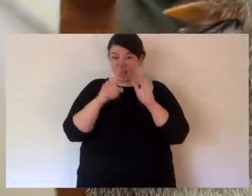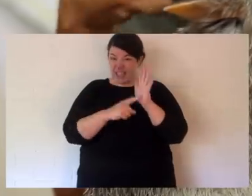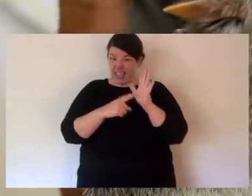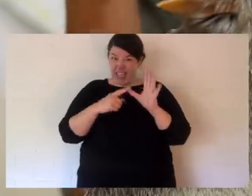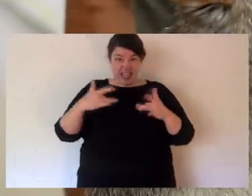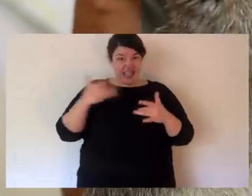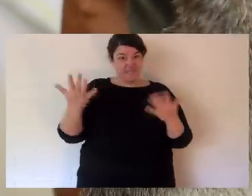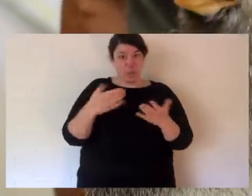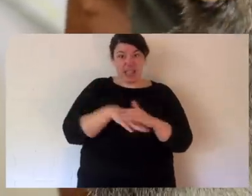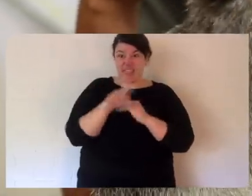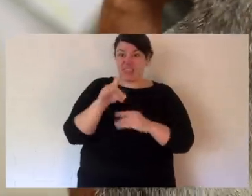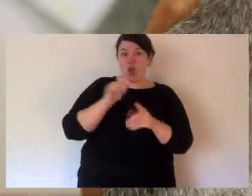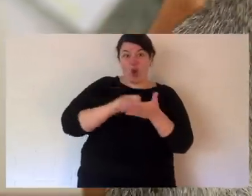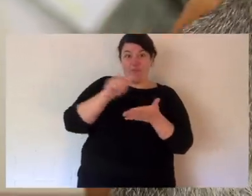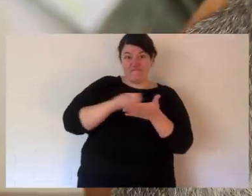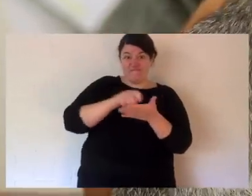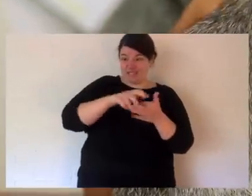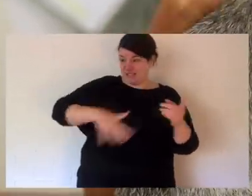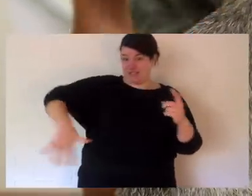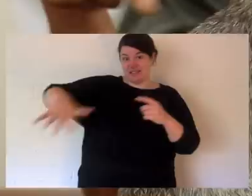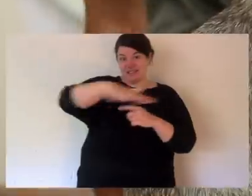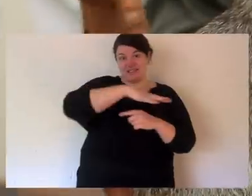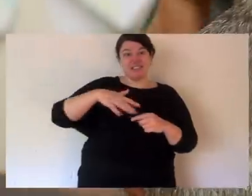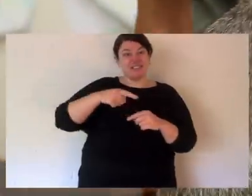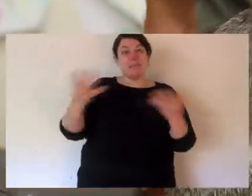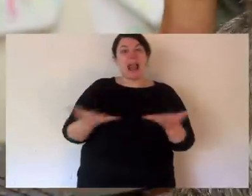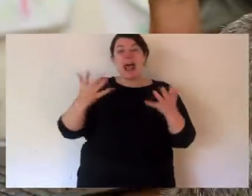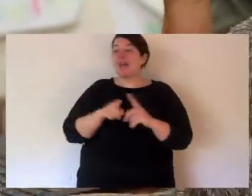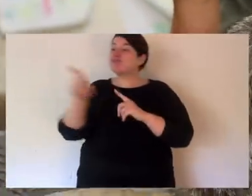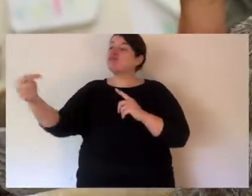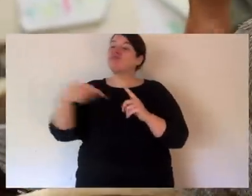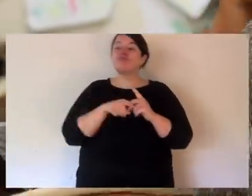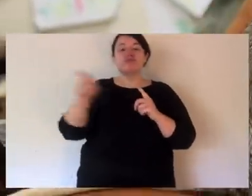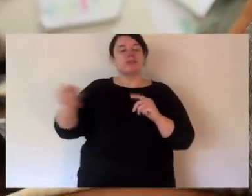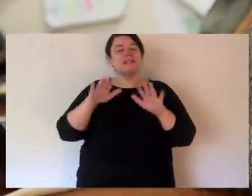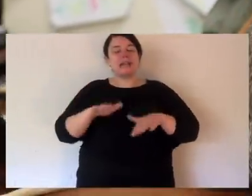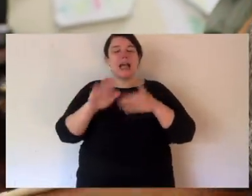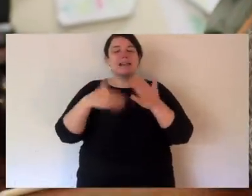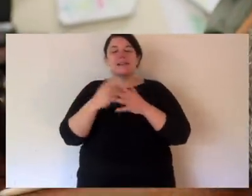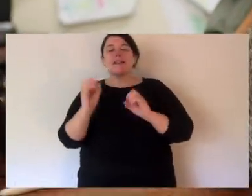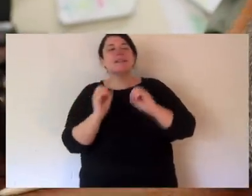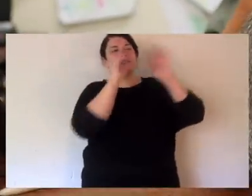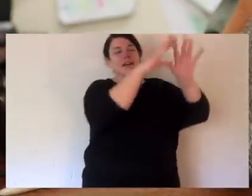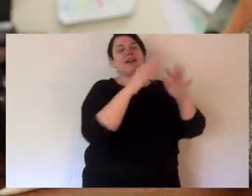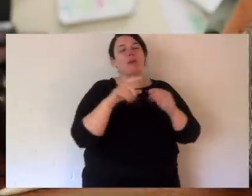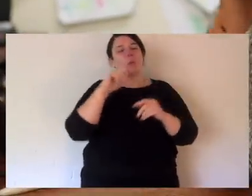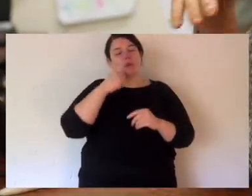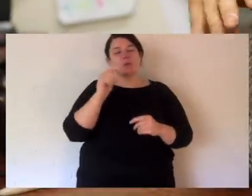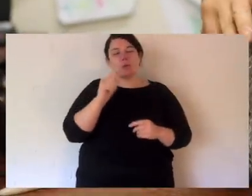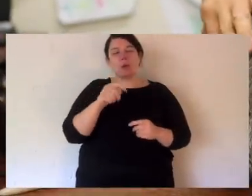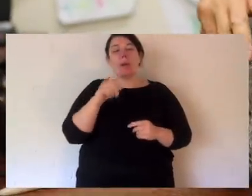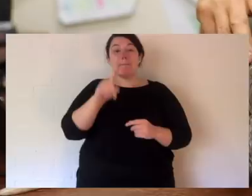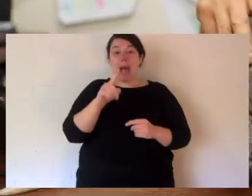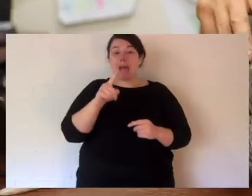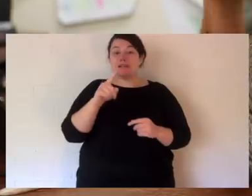-Oms. Now, she lives in my office through the day, and she goes out to play, but this is her little home until she goes back up to where her friends are. The